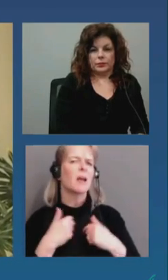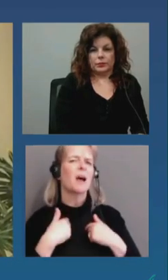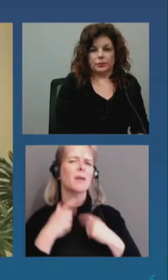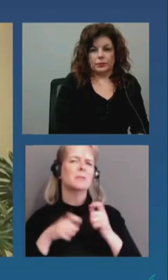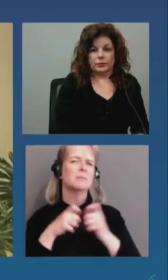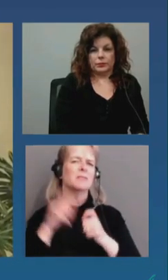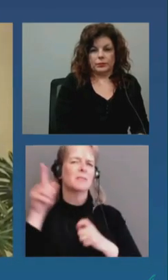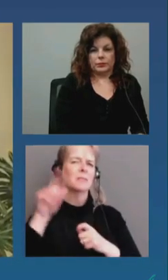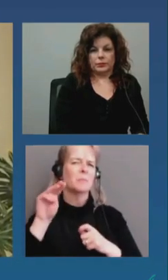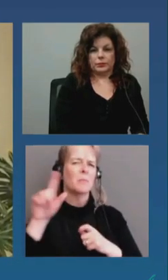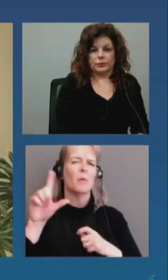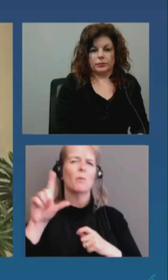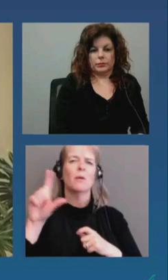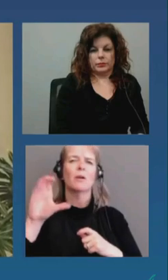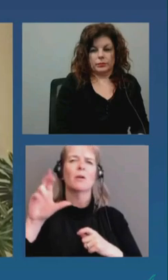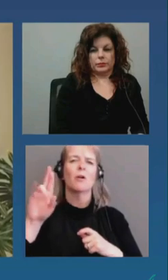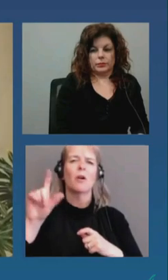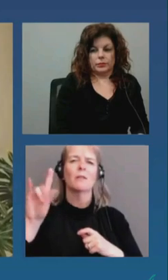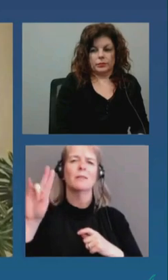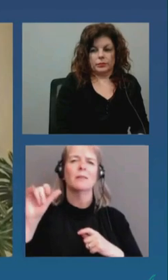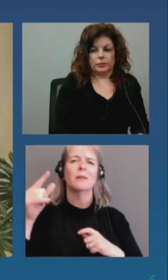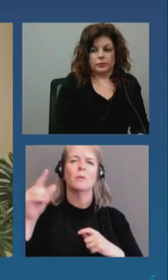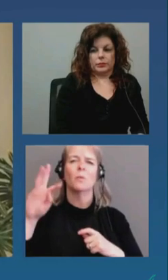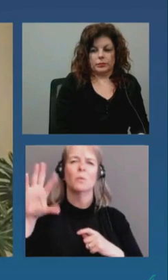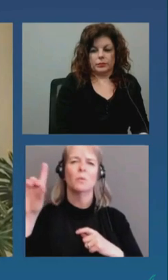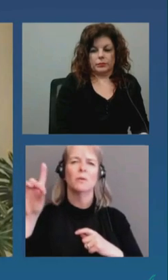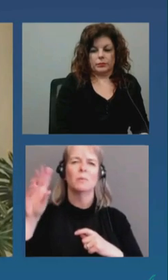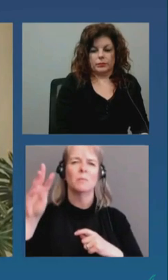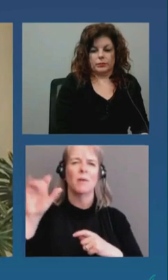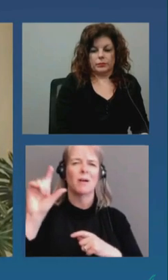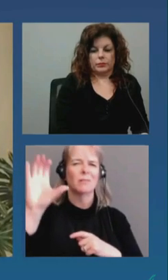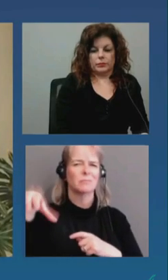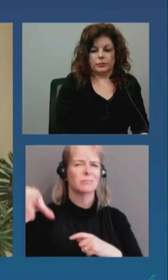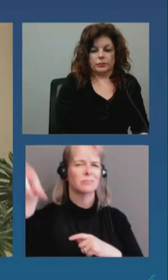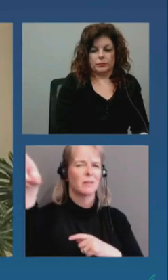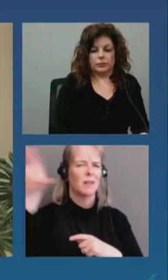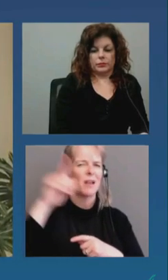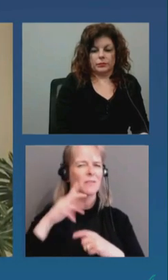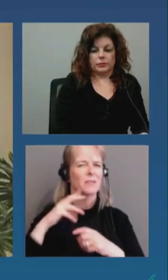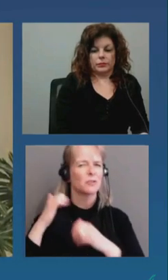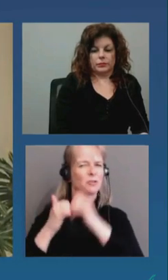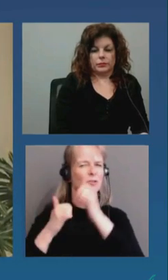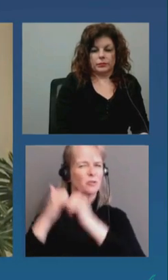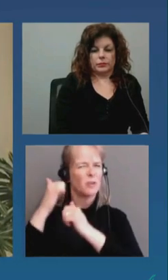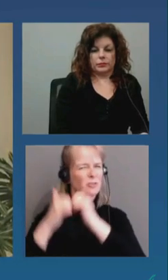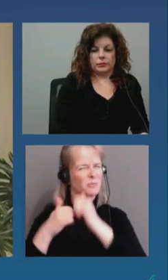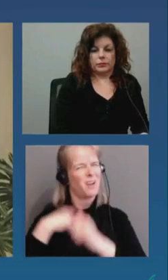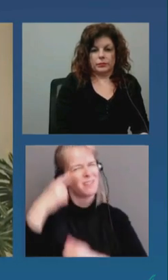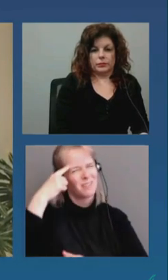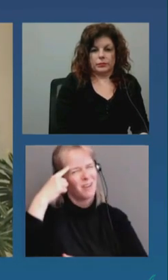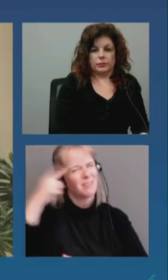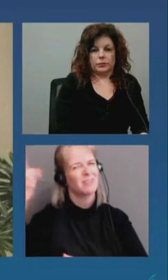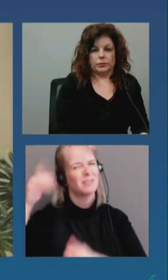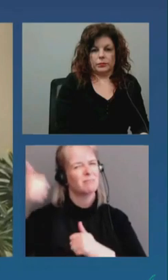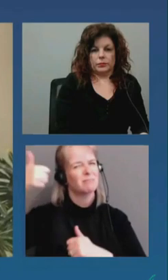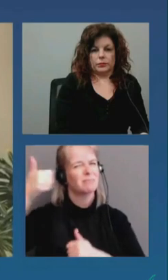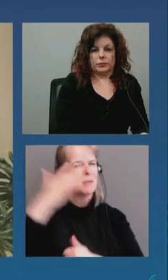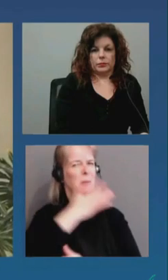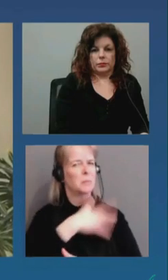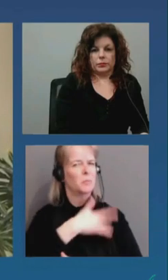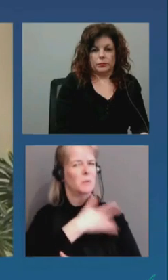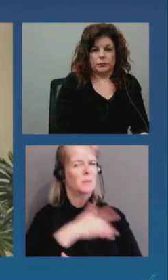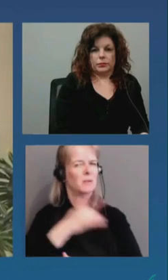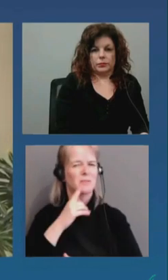construction that's underway there, and I saw workers there. And I thought the Premier had specifically said that mall construction was non-essential.